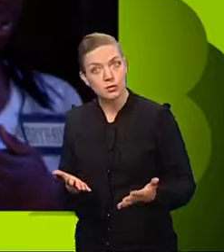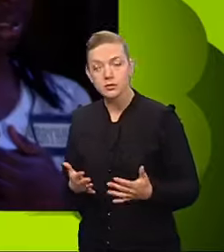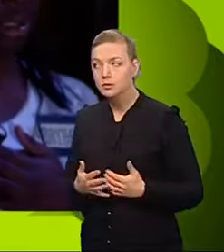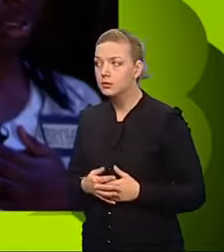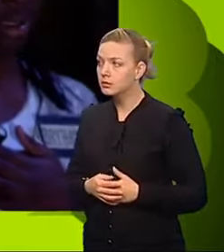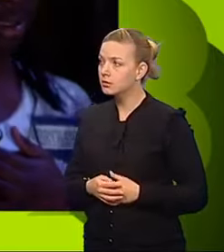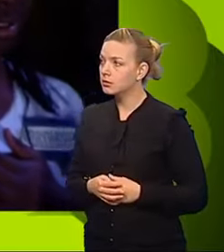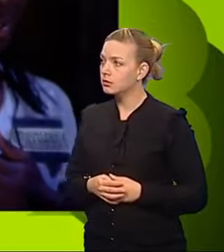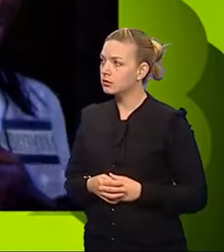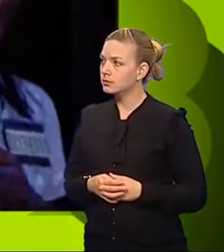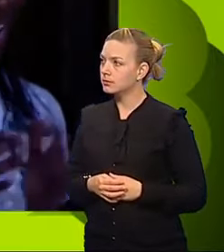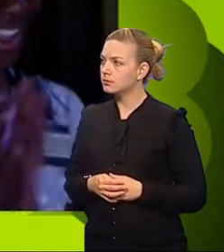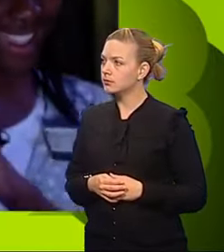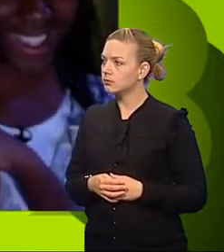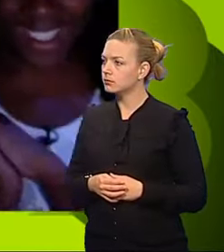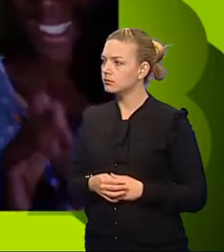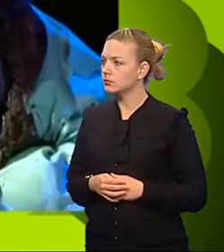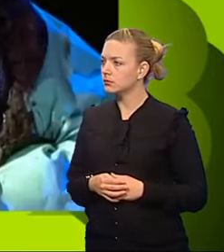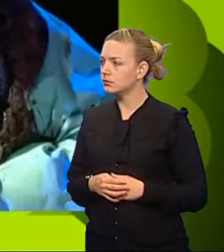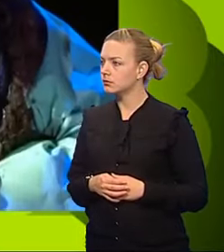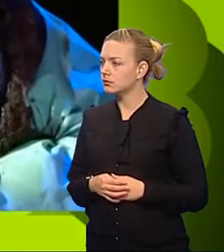Yes. Oh, yay.